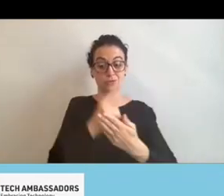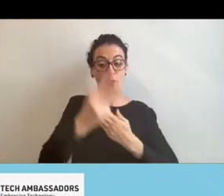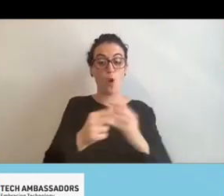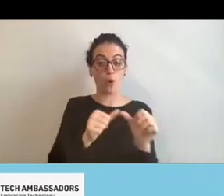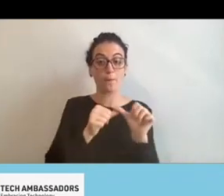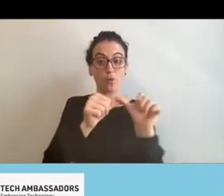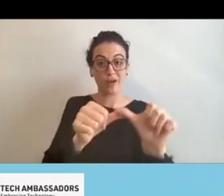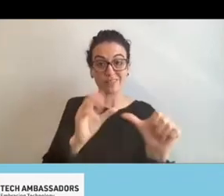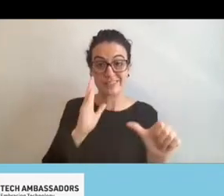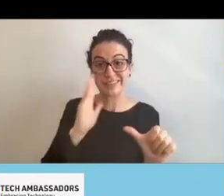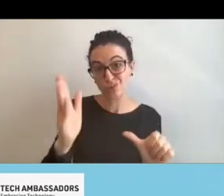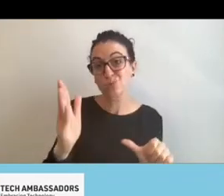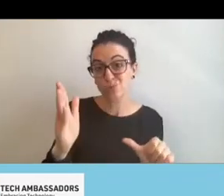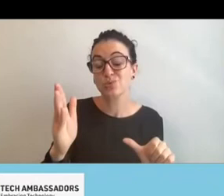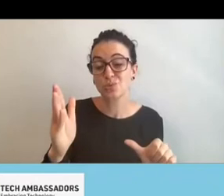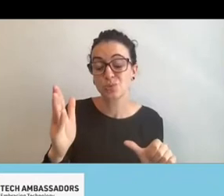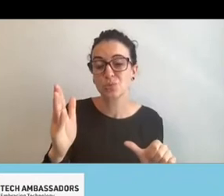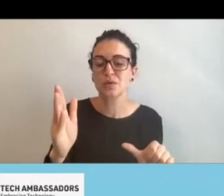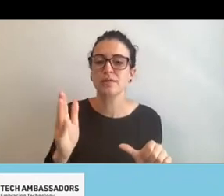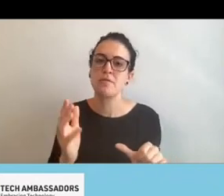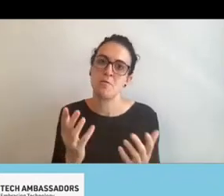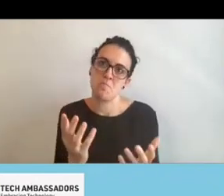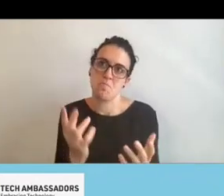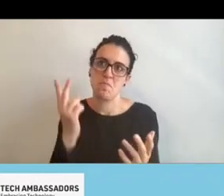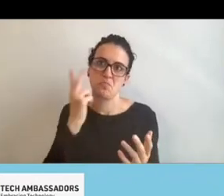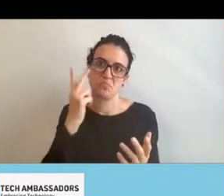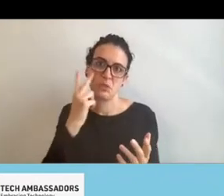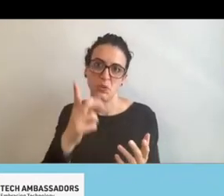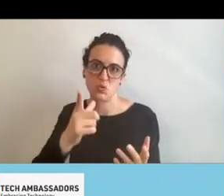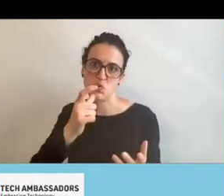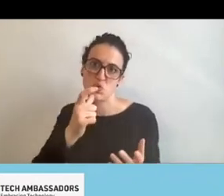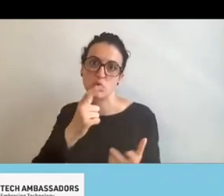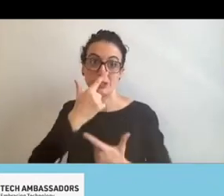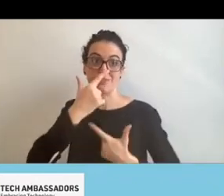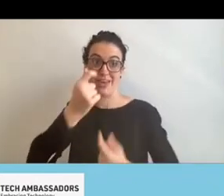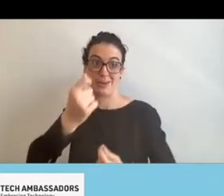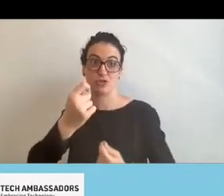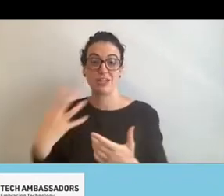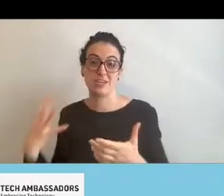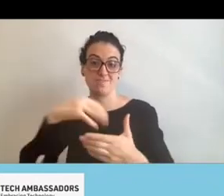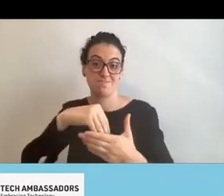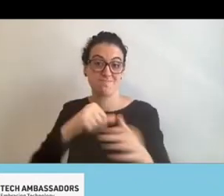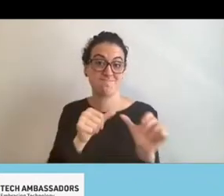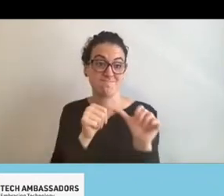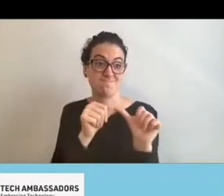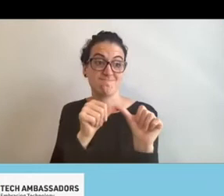It's all about who wants to help participate and keeping the program going.